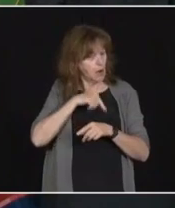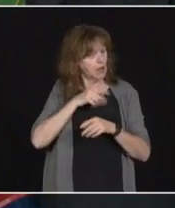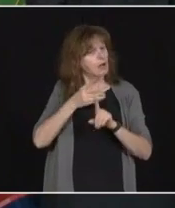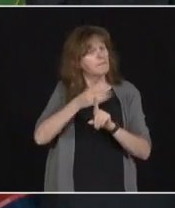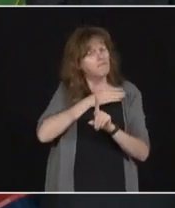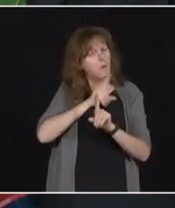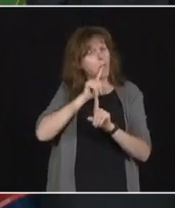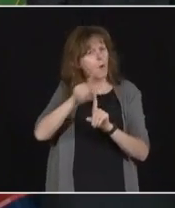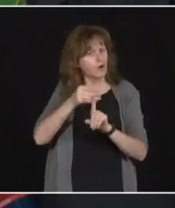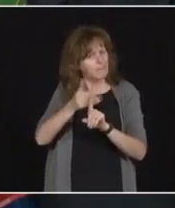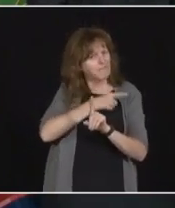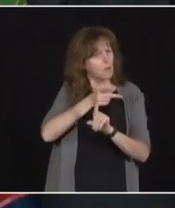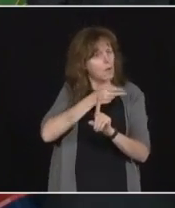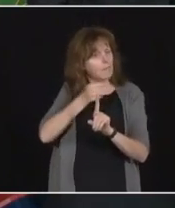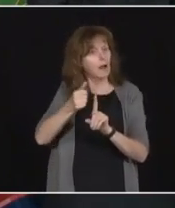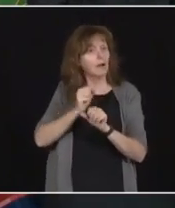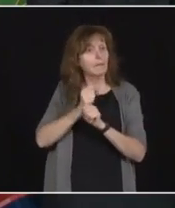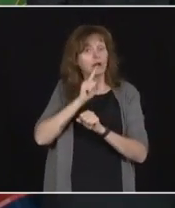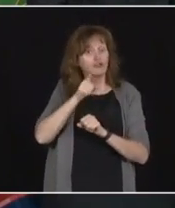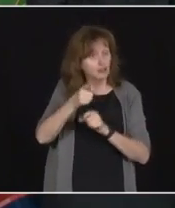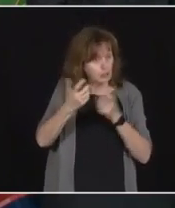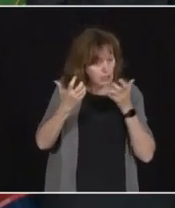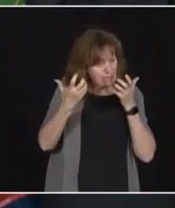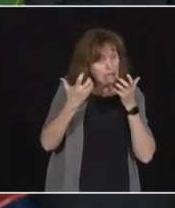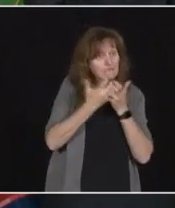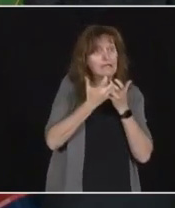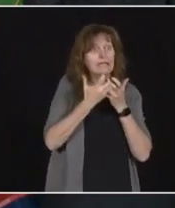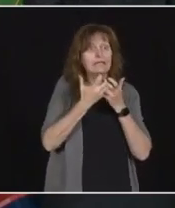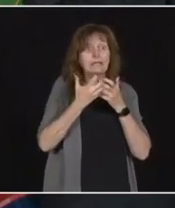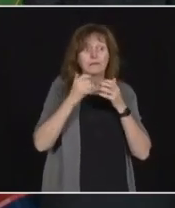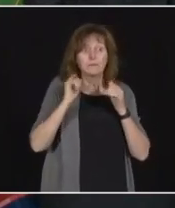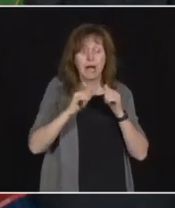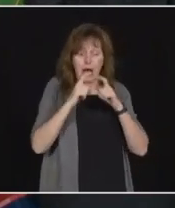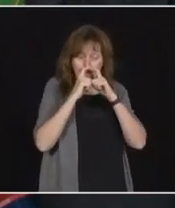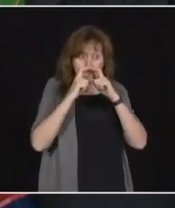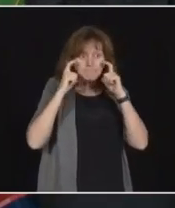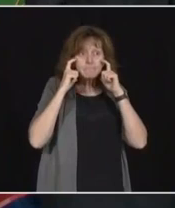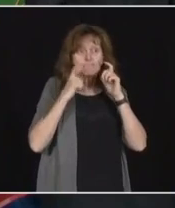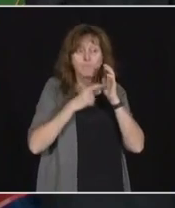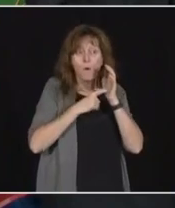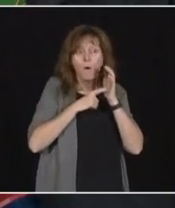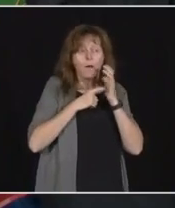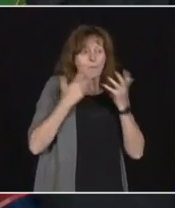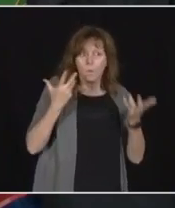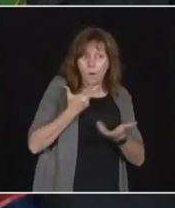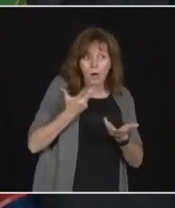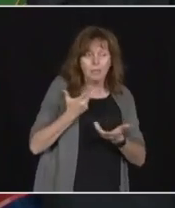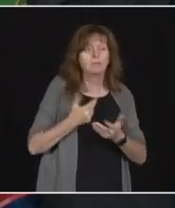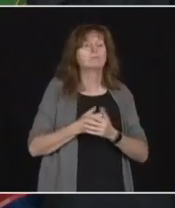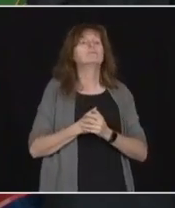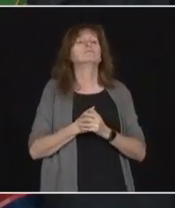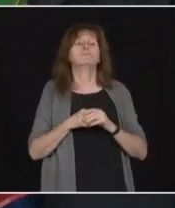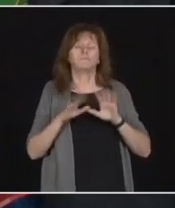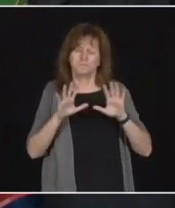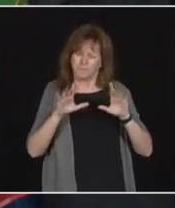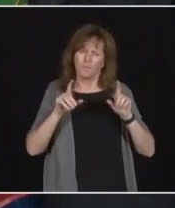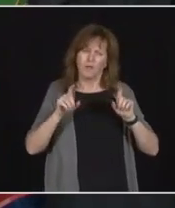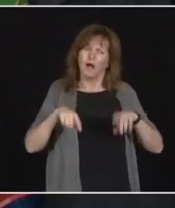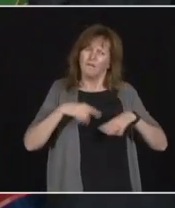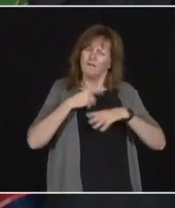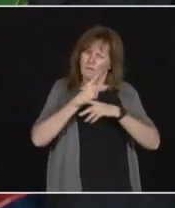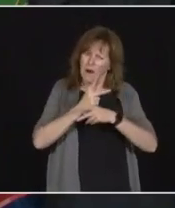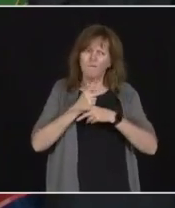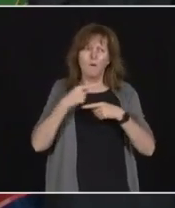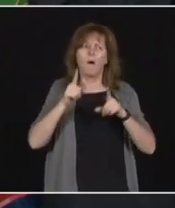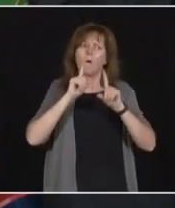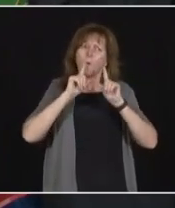is appropriate for the use to which it's going to be put, even if it's donated. So we need to be very careful with that. But again, this particular